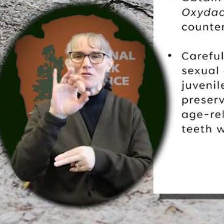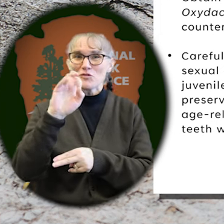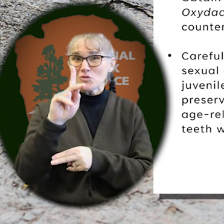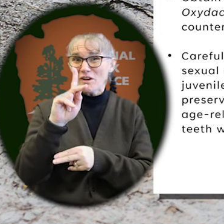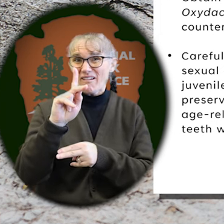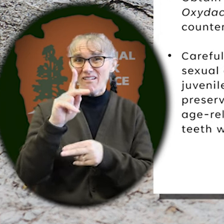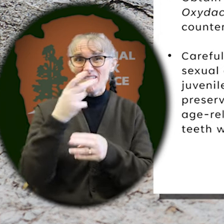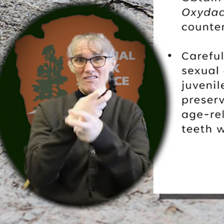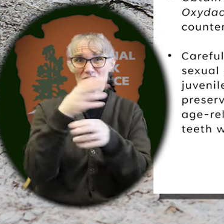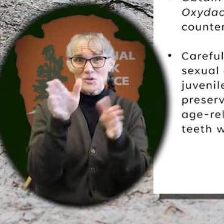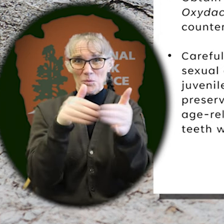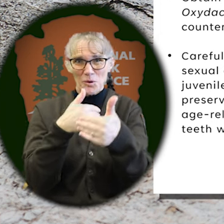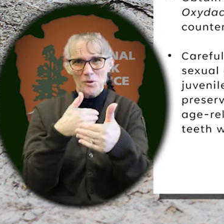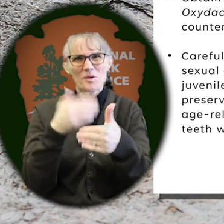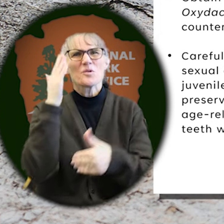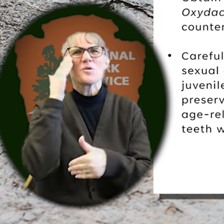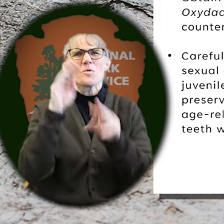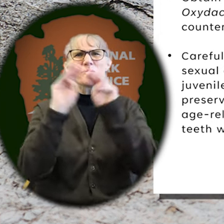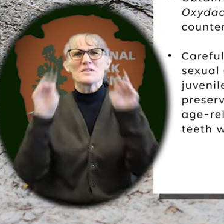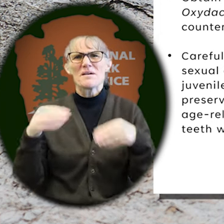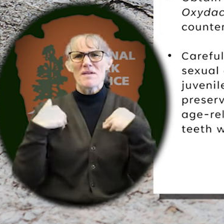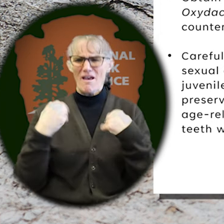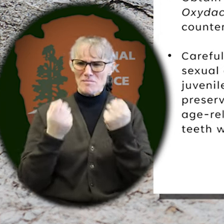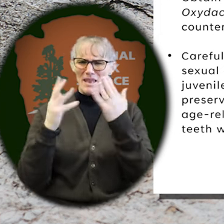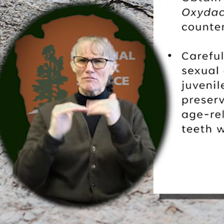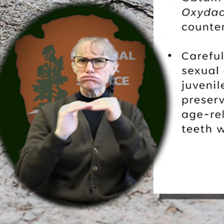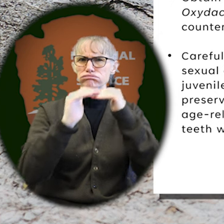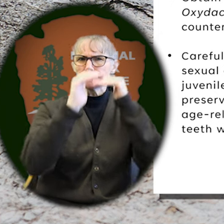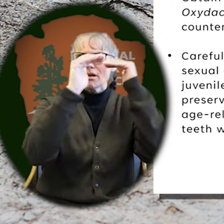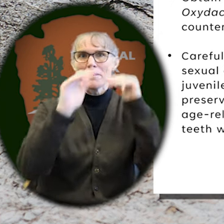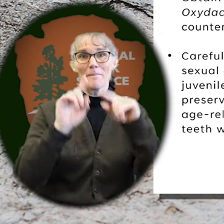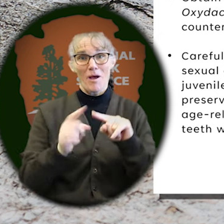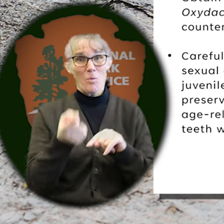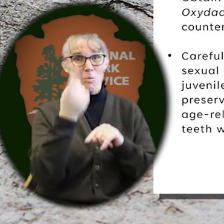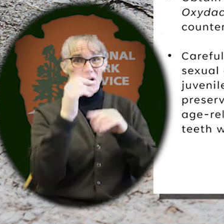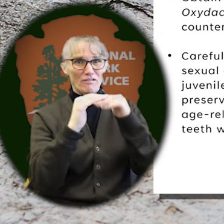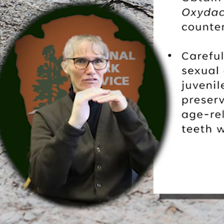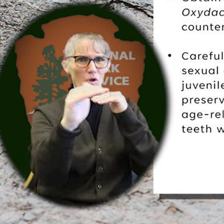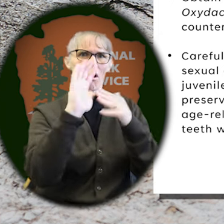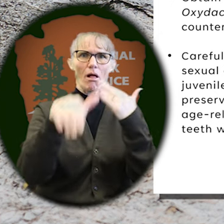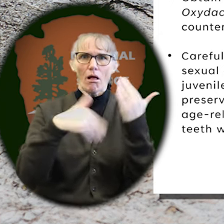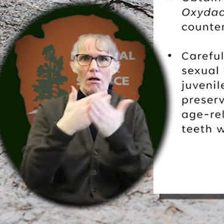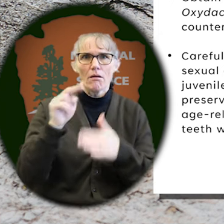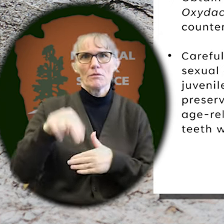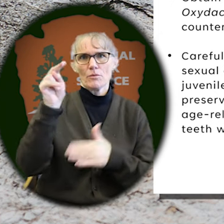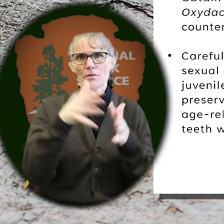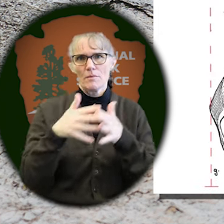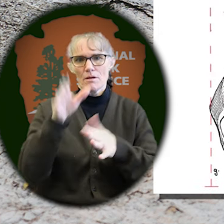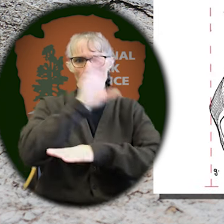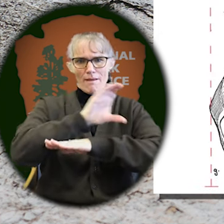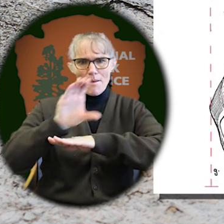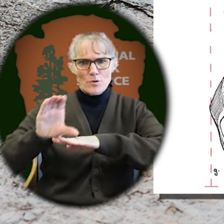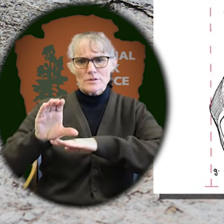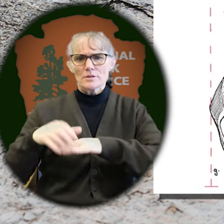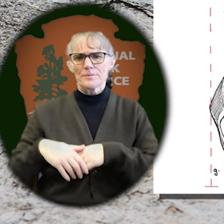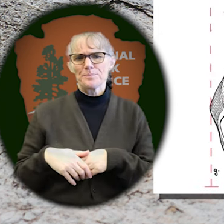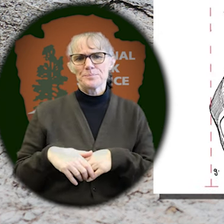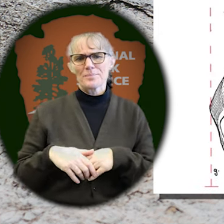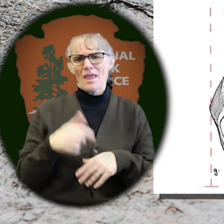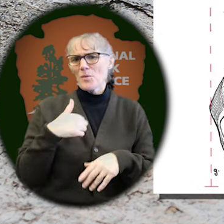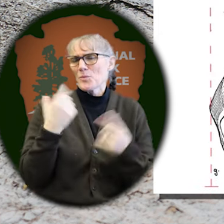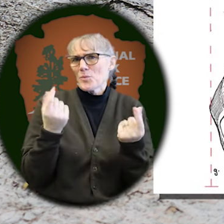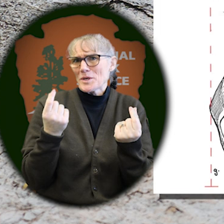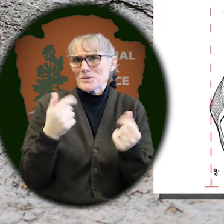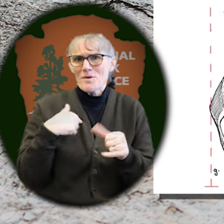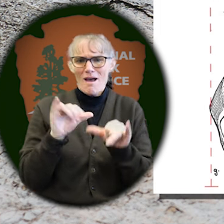the Frick Collection, where an entire floor is just dedicated to North American camels. And so I